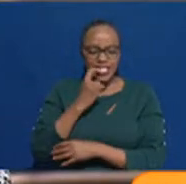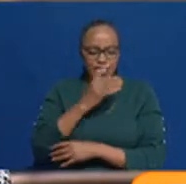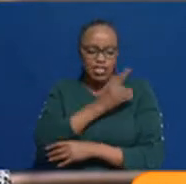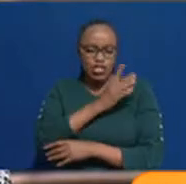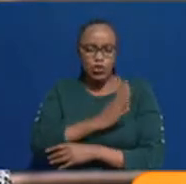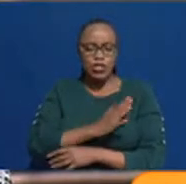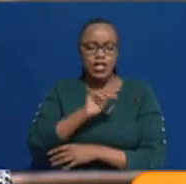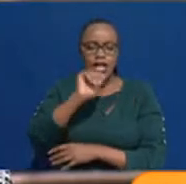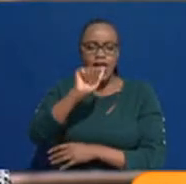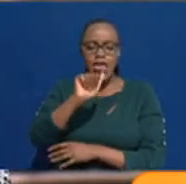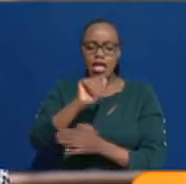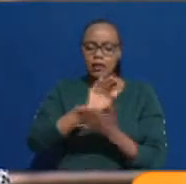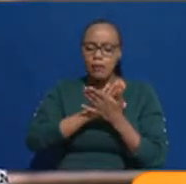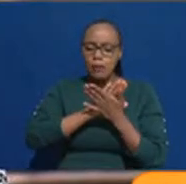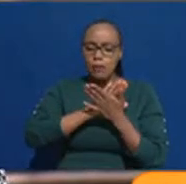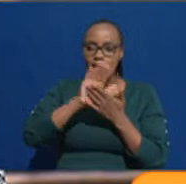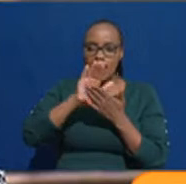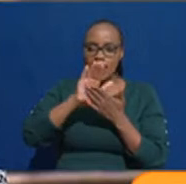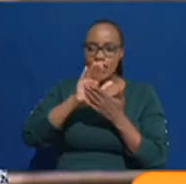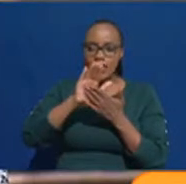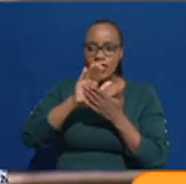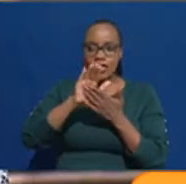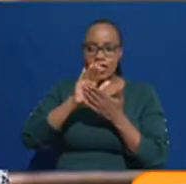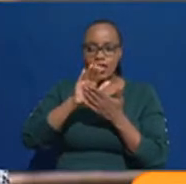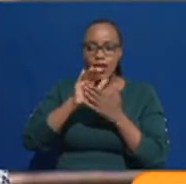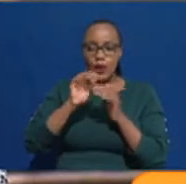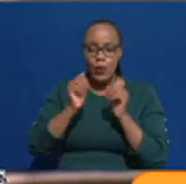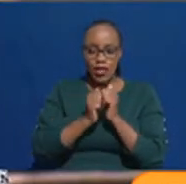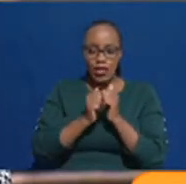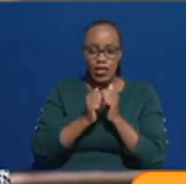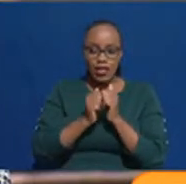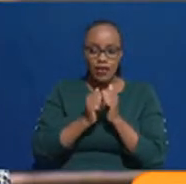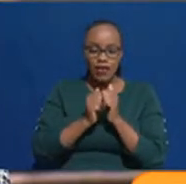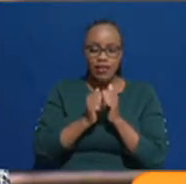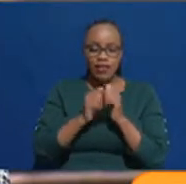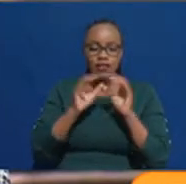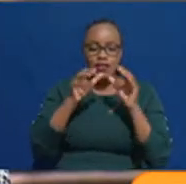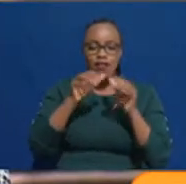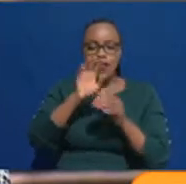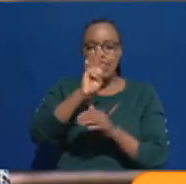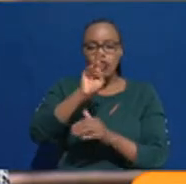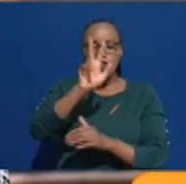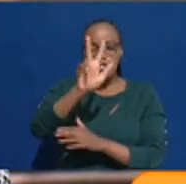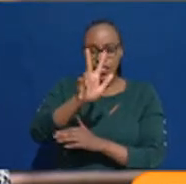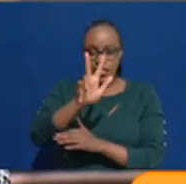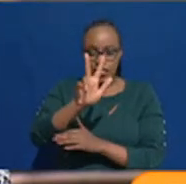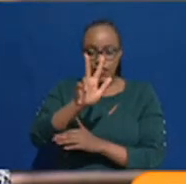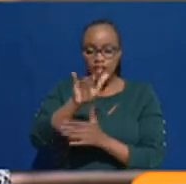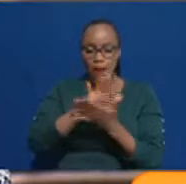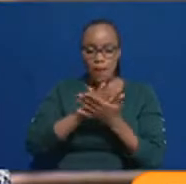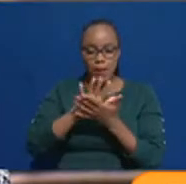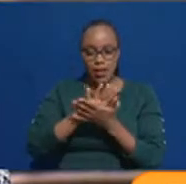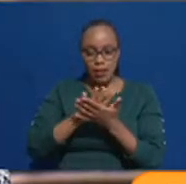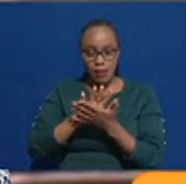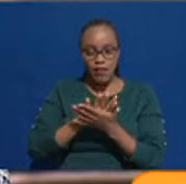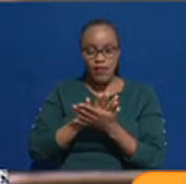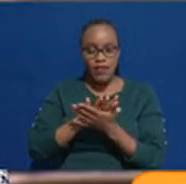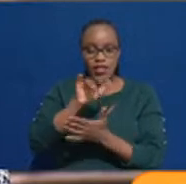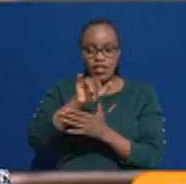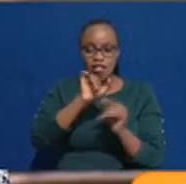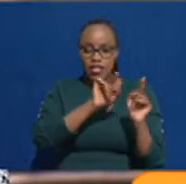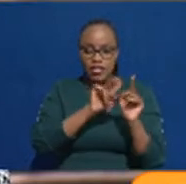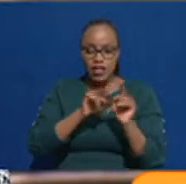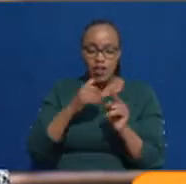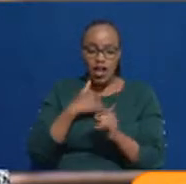had straight A's, actually with a cluster weight of 43 minimum, and this student